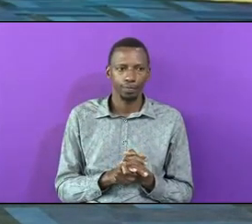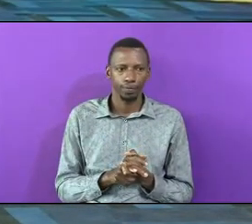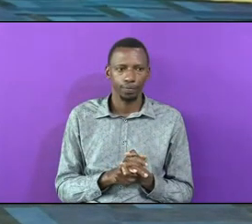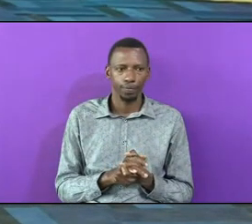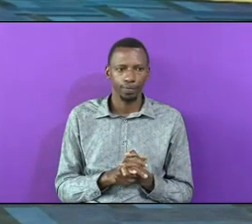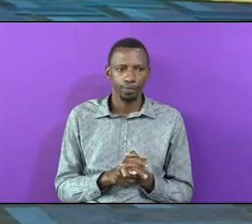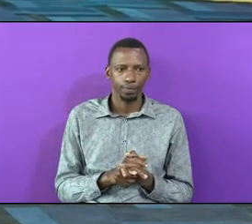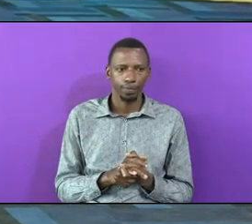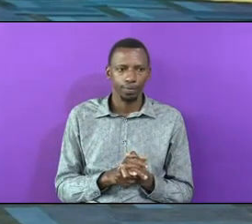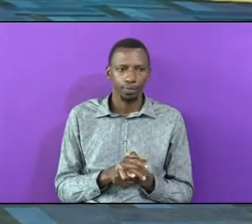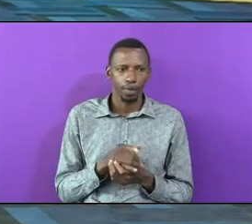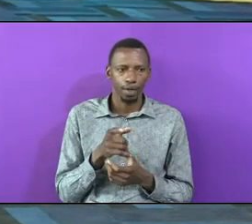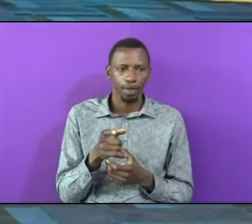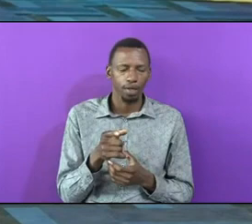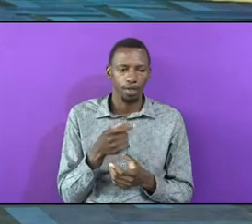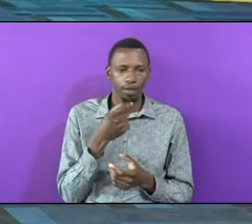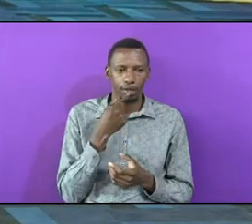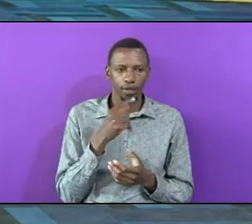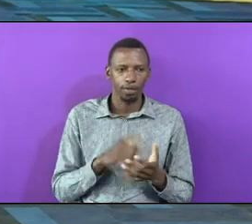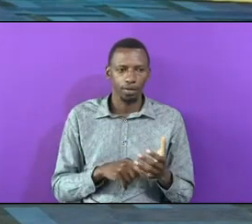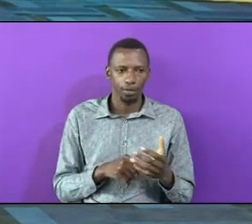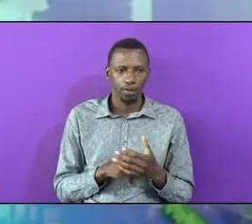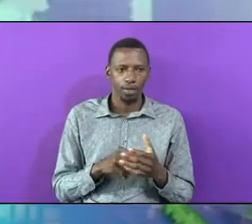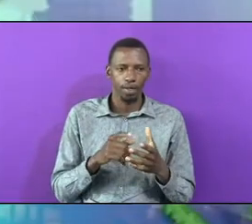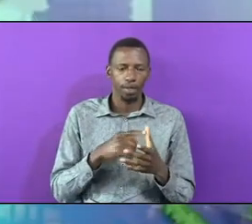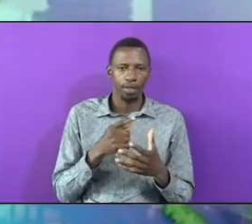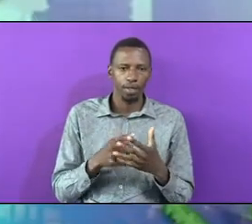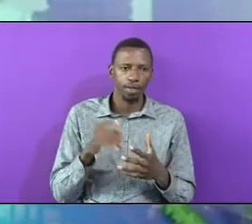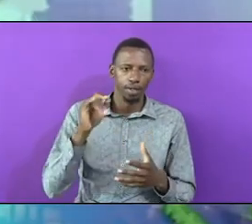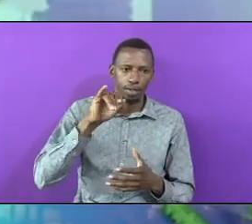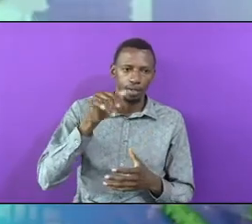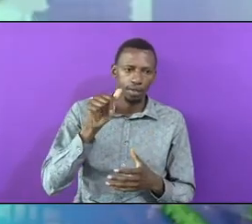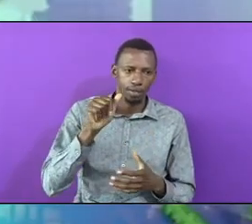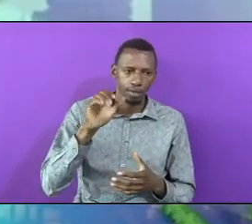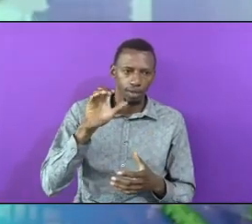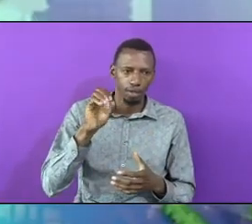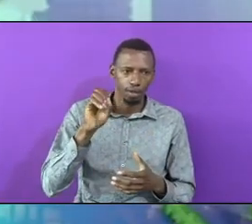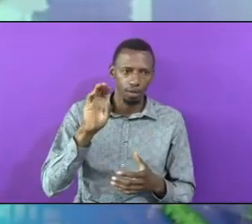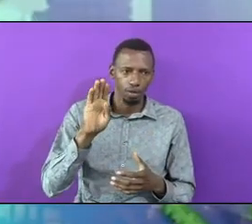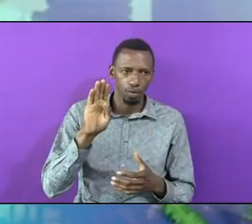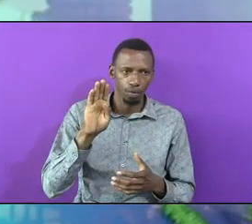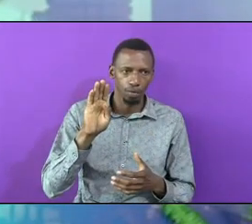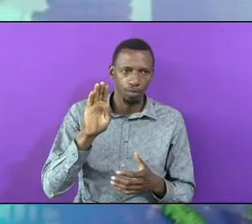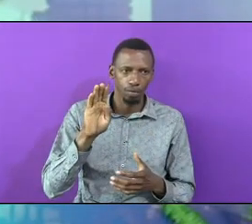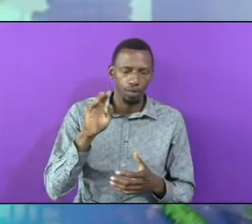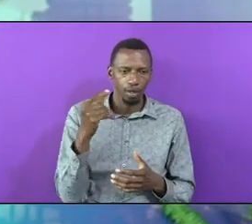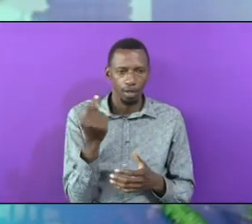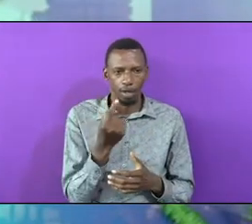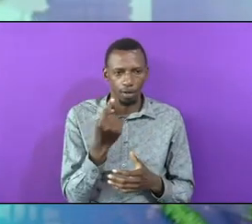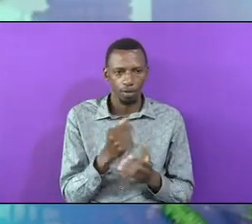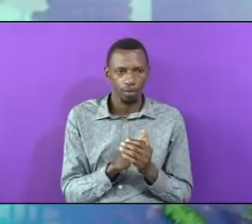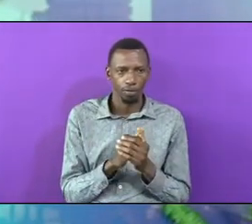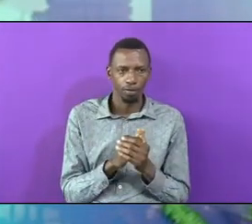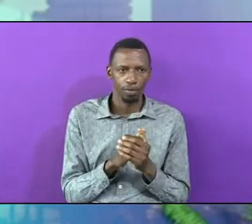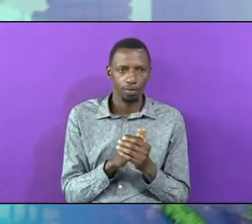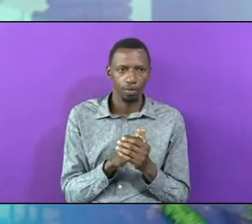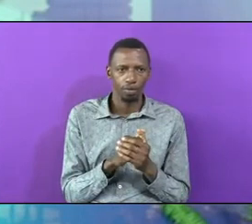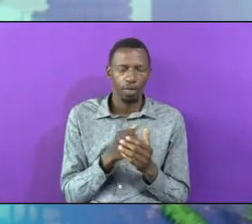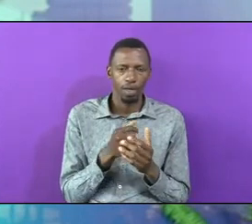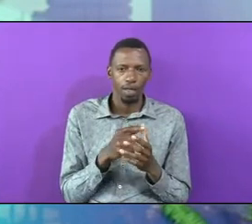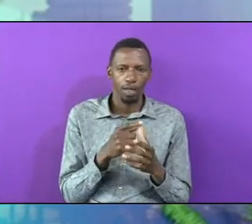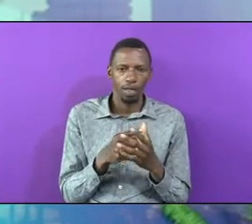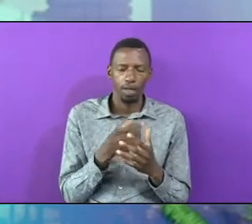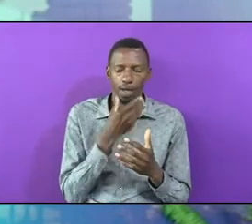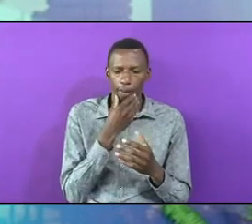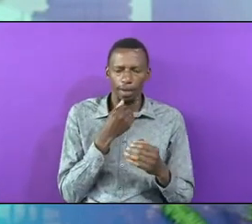And It Reads As Follows Then Jacob Left Was Left Alone And A Man Wrestled